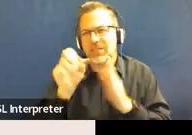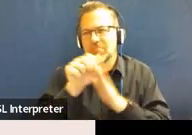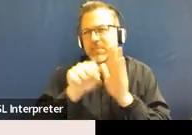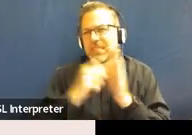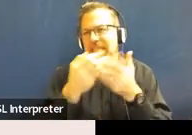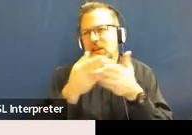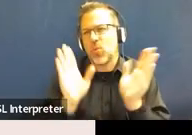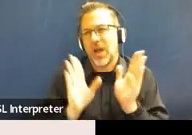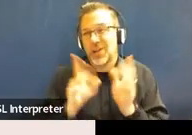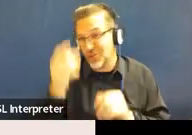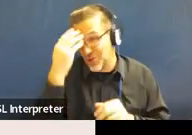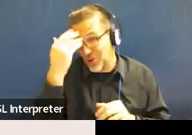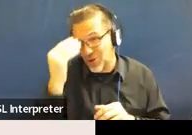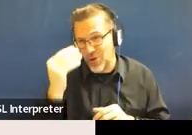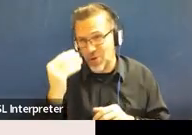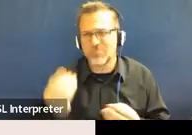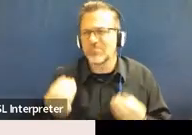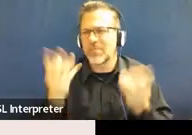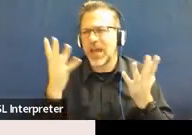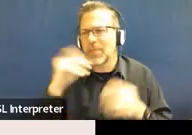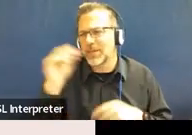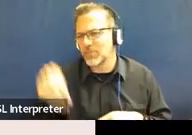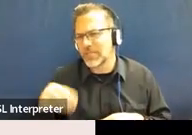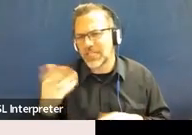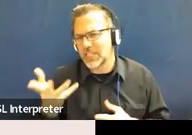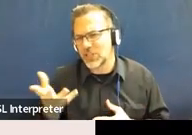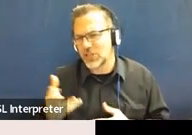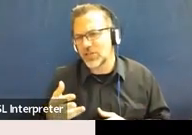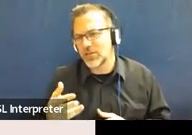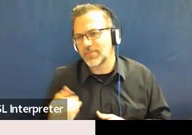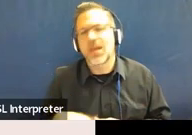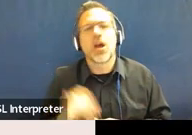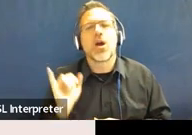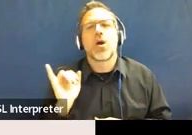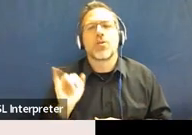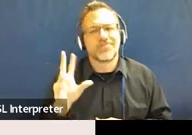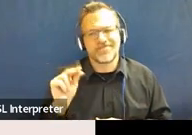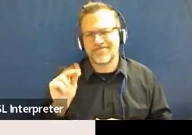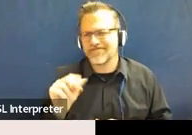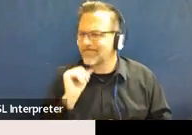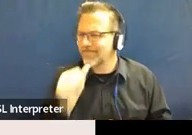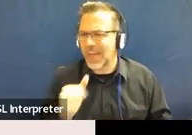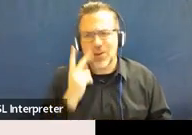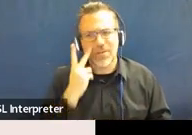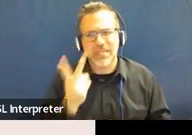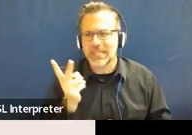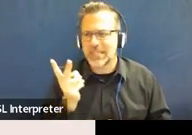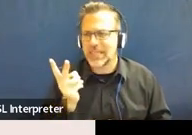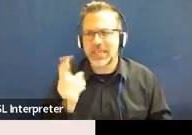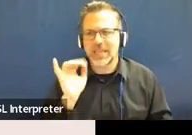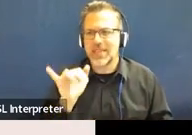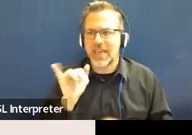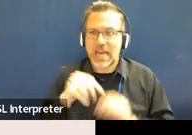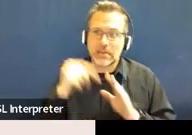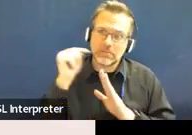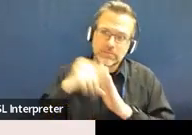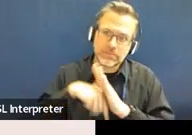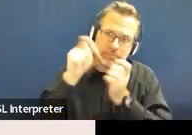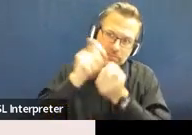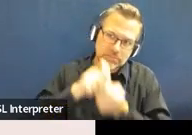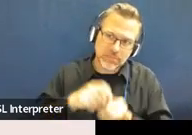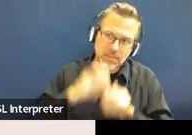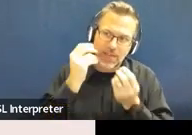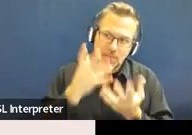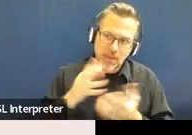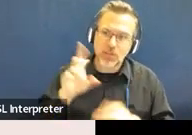X percentage were manifestations. No, no, I don't get that. I don't get that level of information. What happens is the